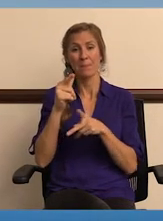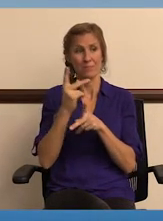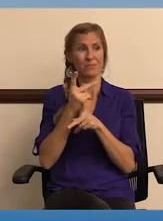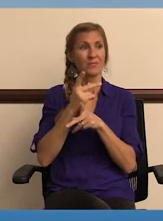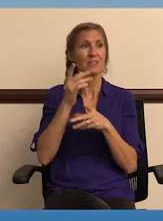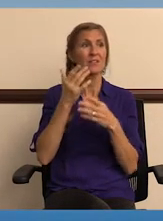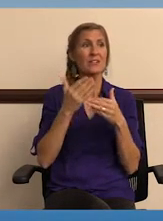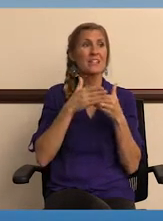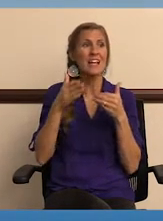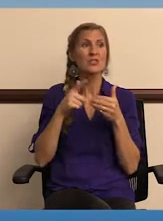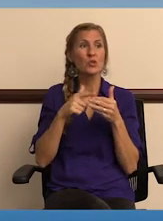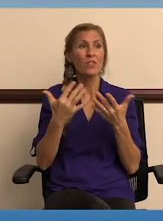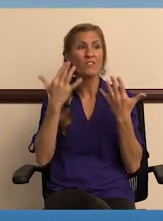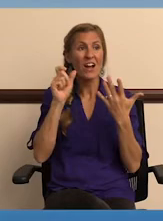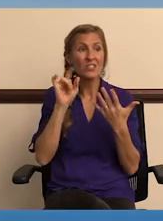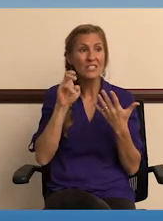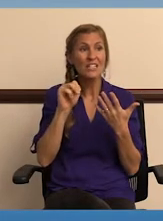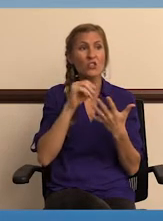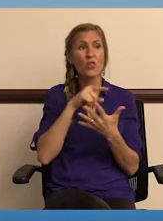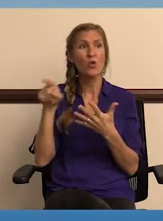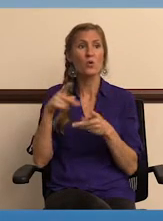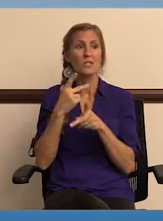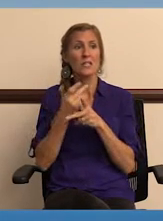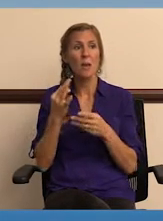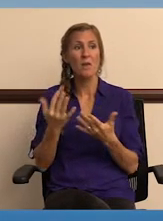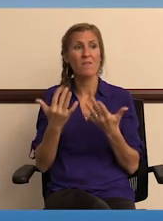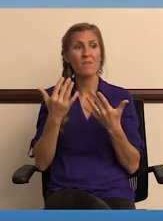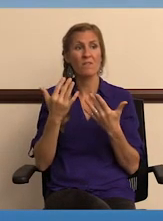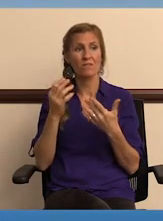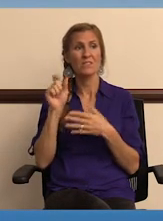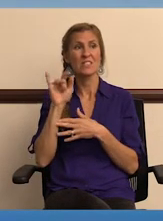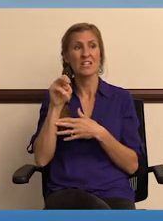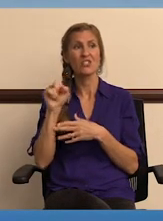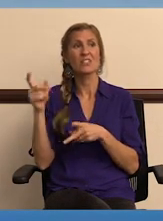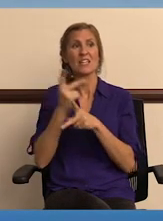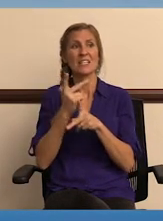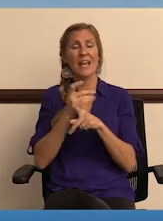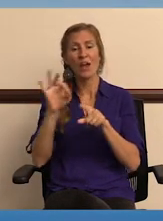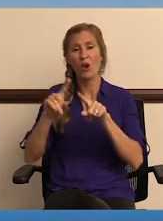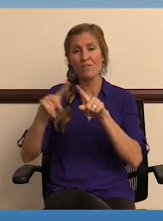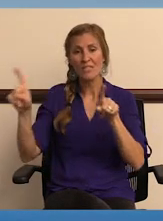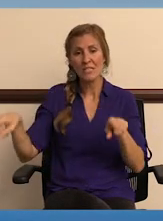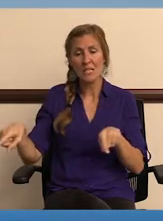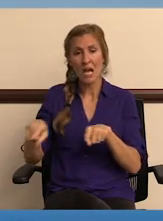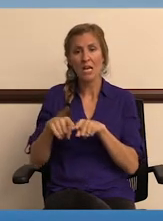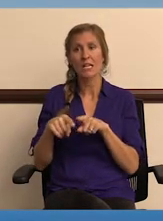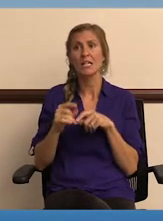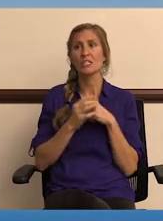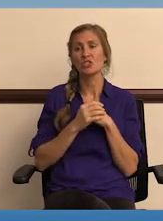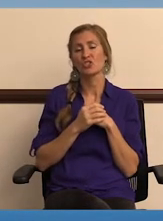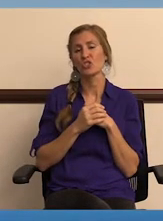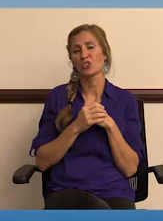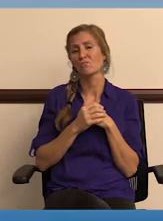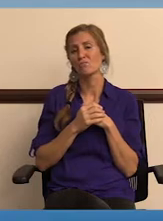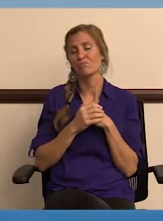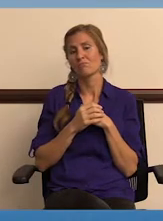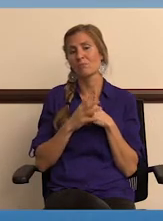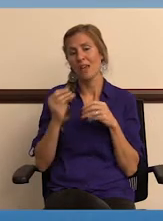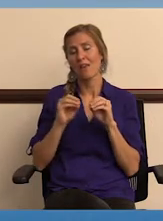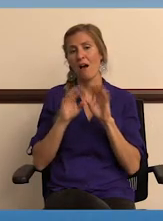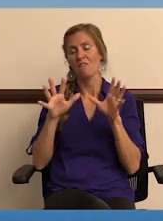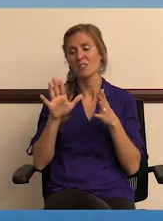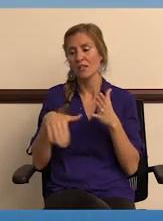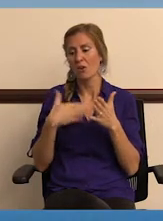care of the ones that you see next to the fire stations and those kind of locations. They take care of the signage and